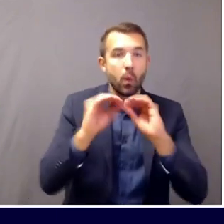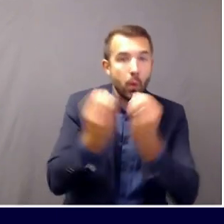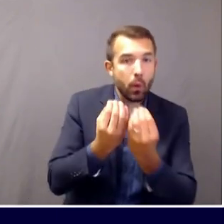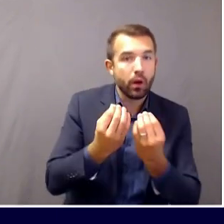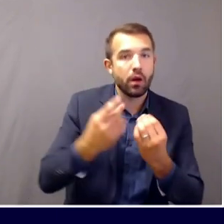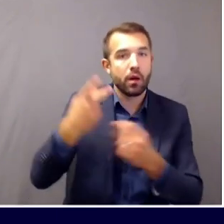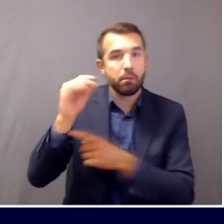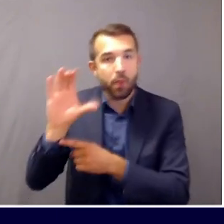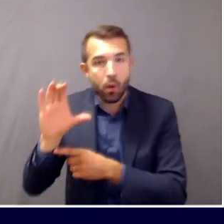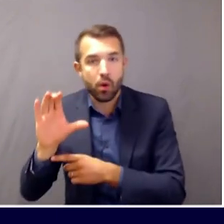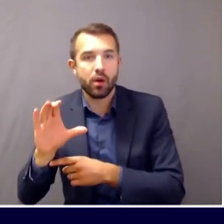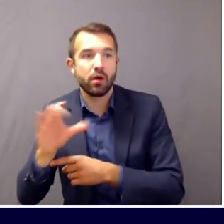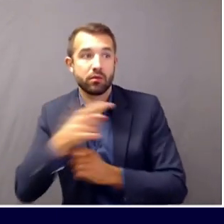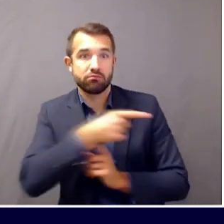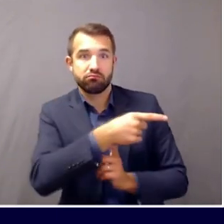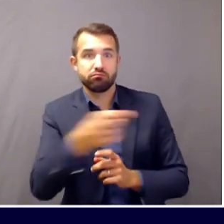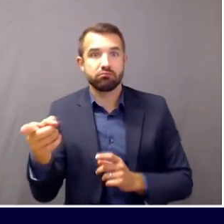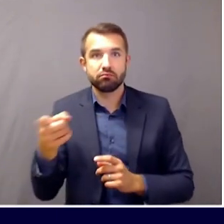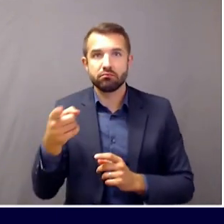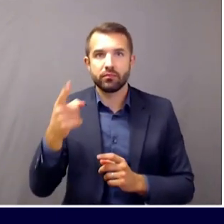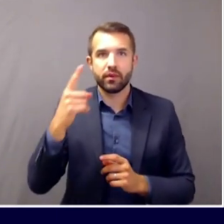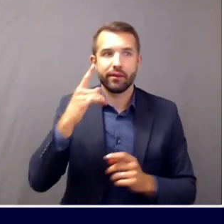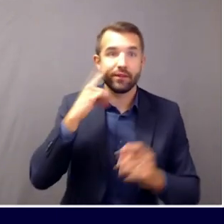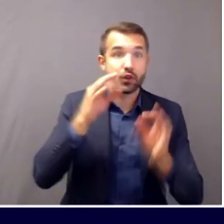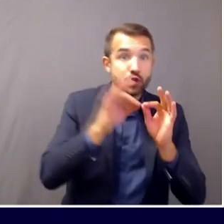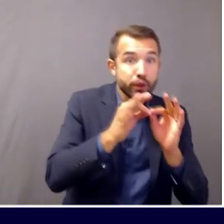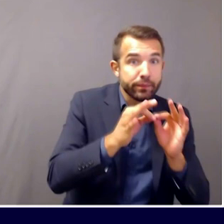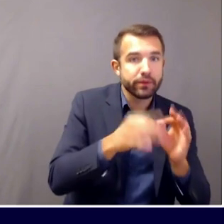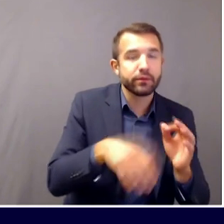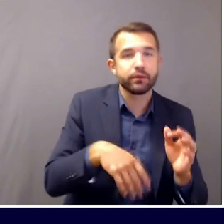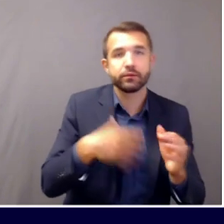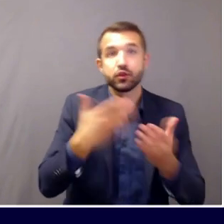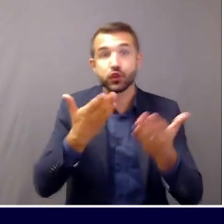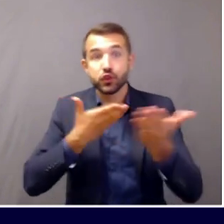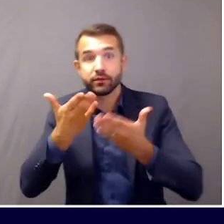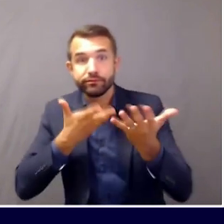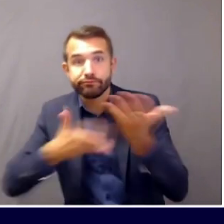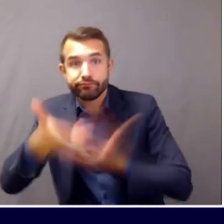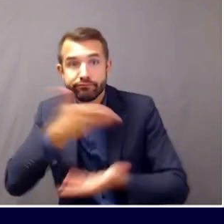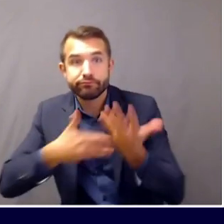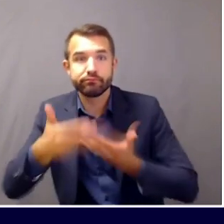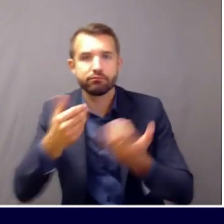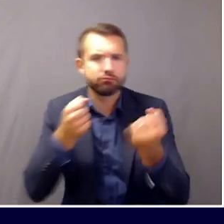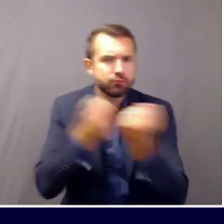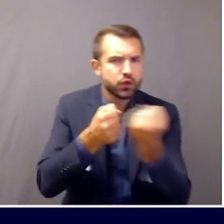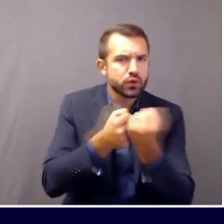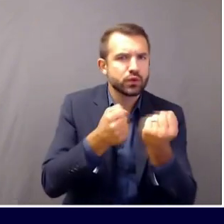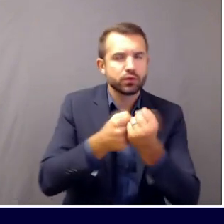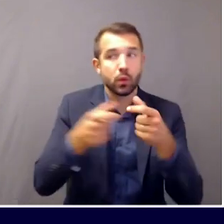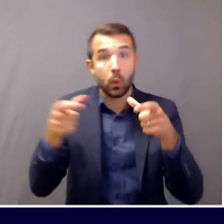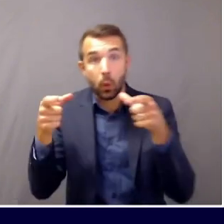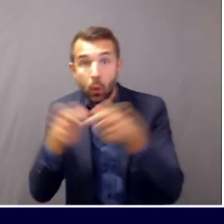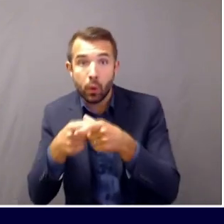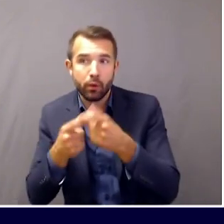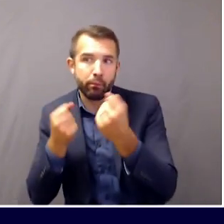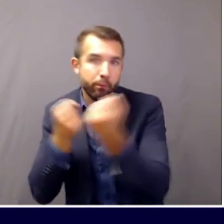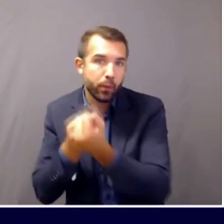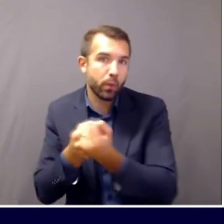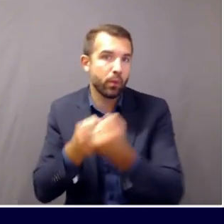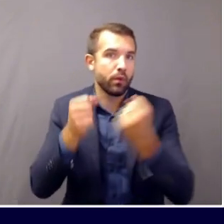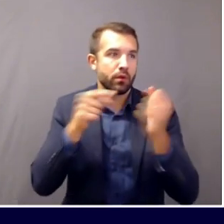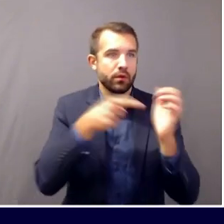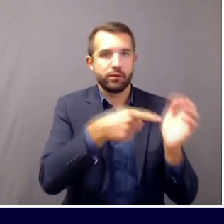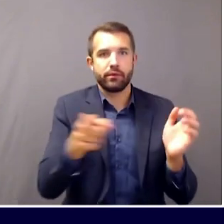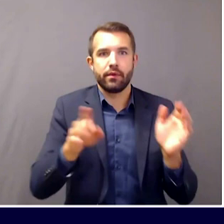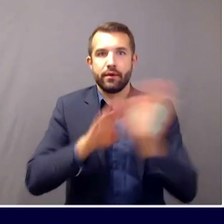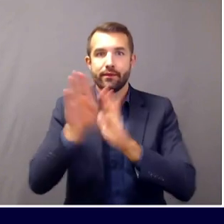social supports to keep people in isolation and quarantine, as well as help them recover that are critical to trying to lessen the disparity. So